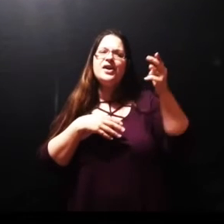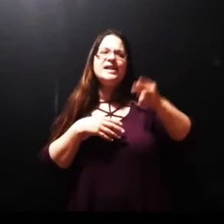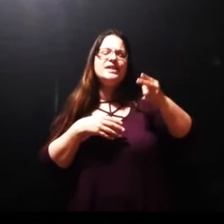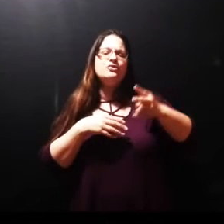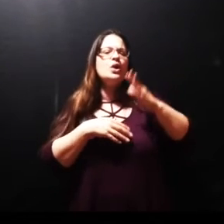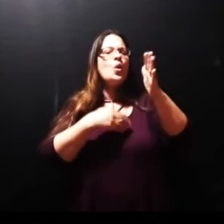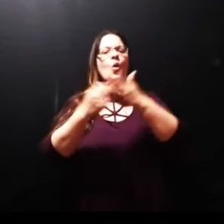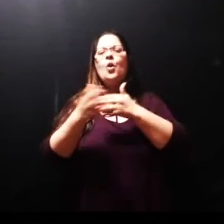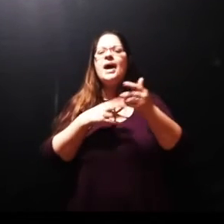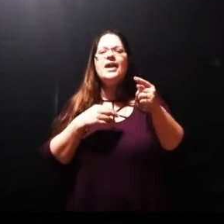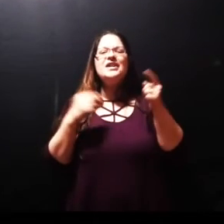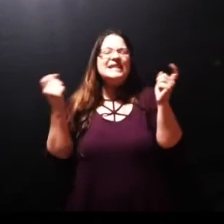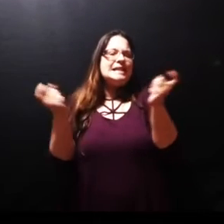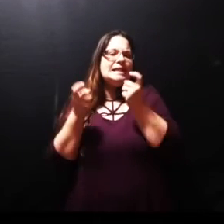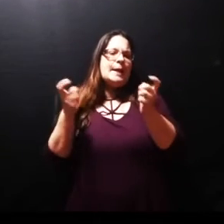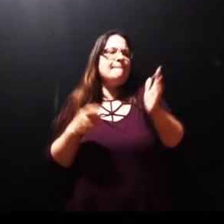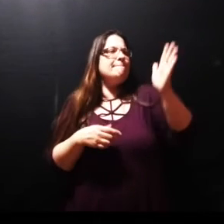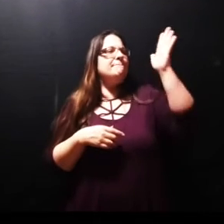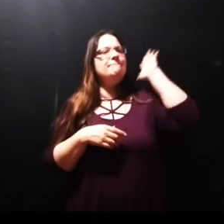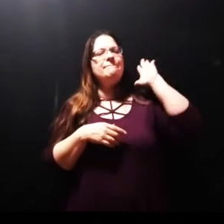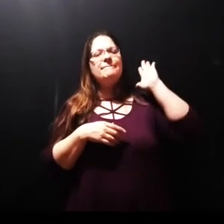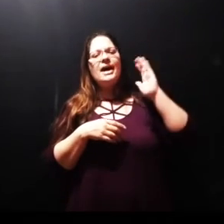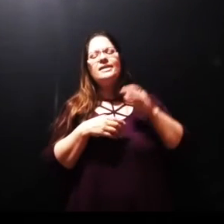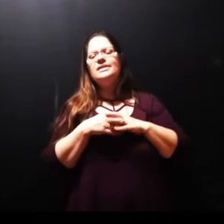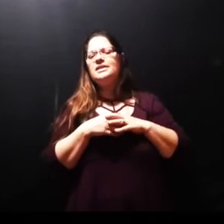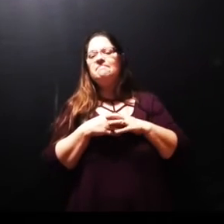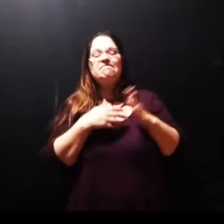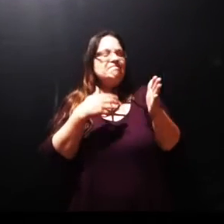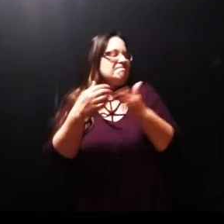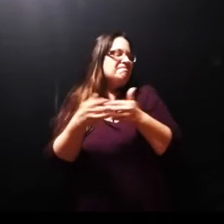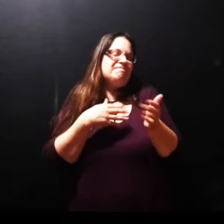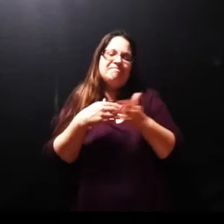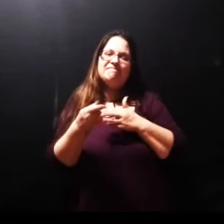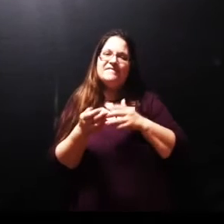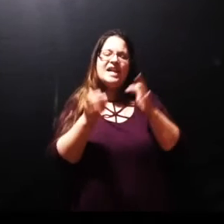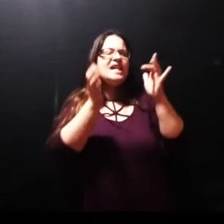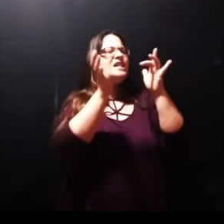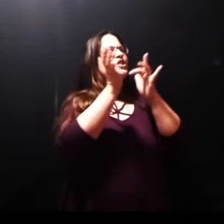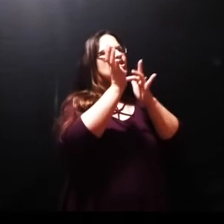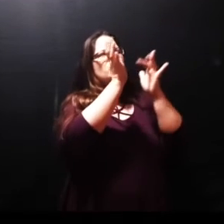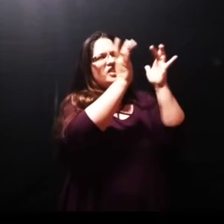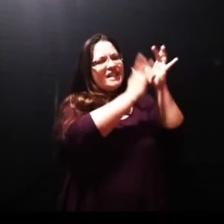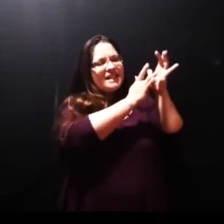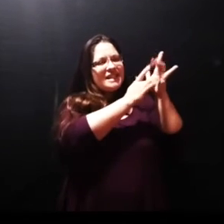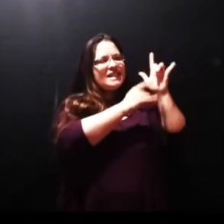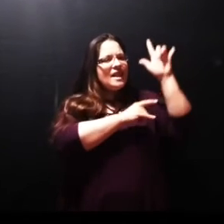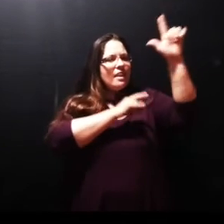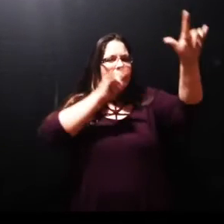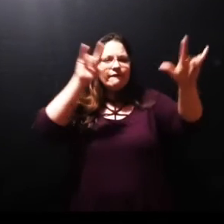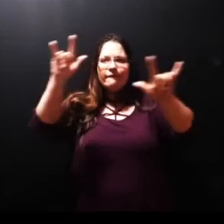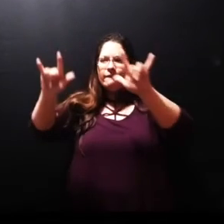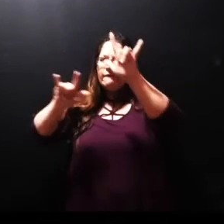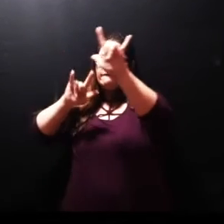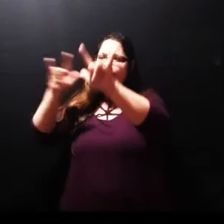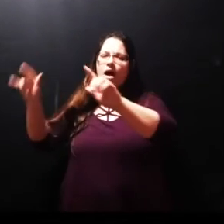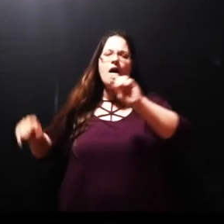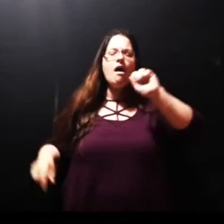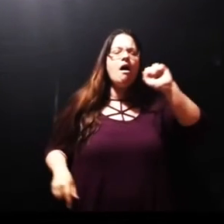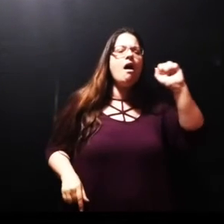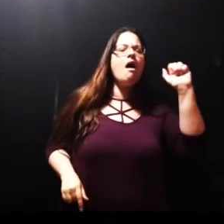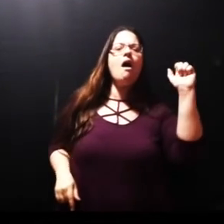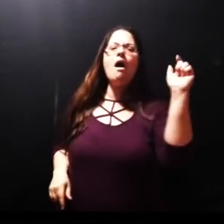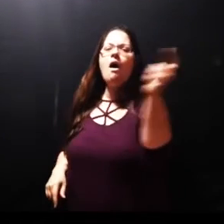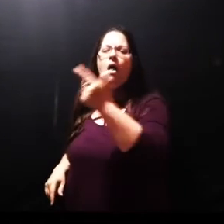loves you amen Jesus loves you he loves every single person on this earth